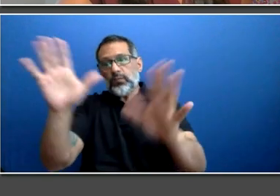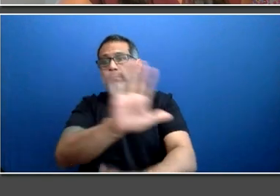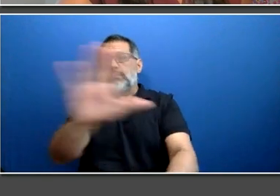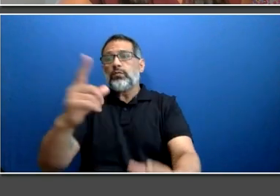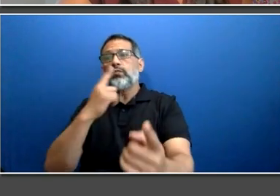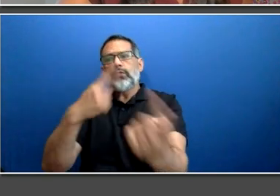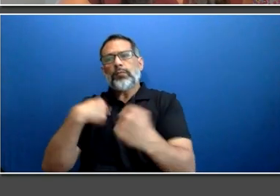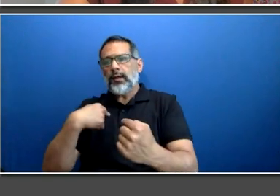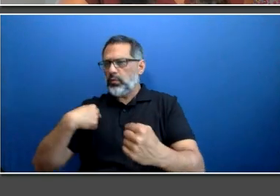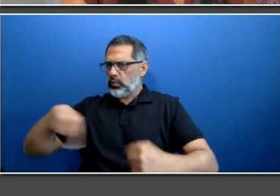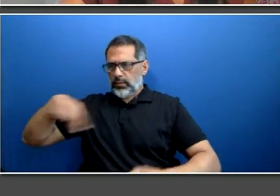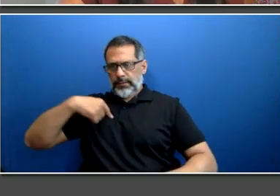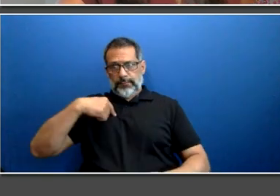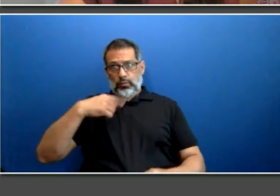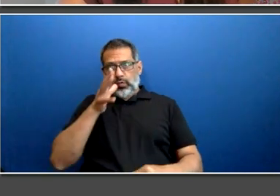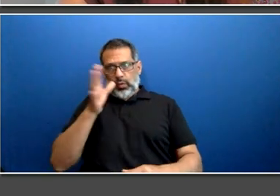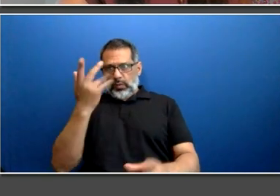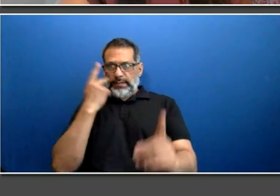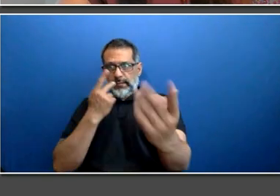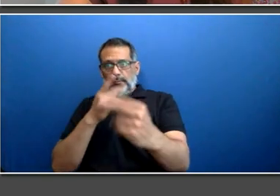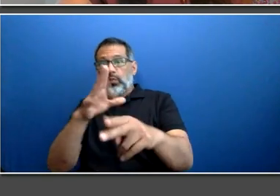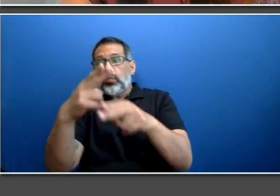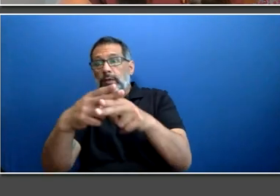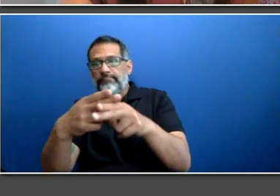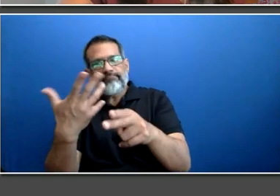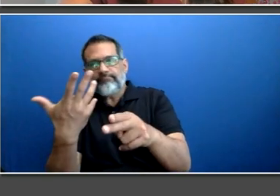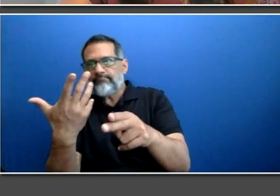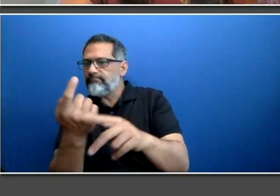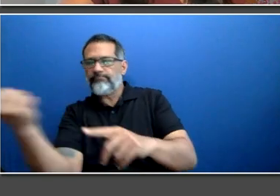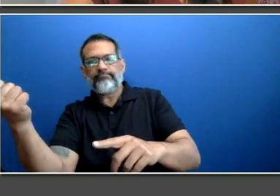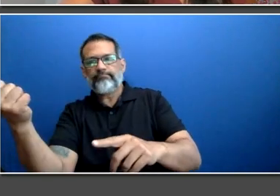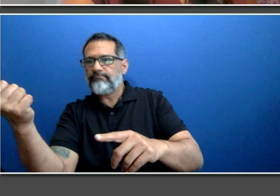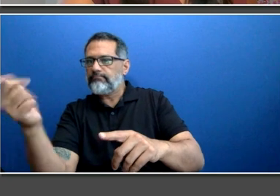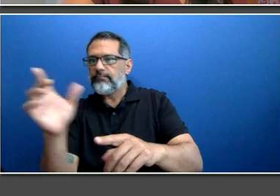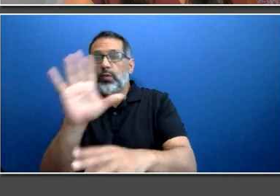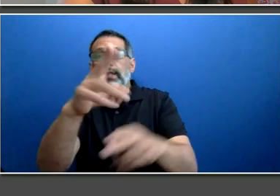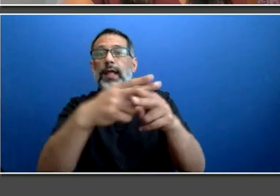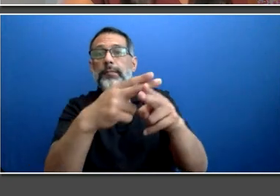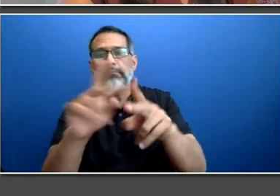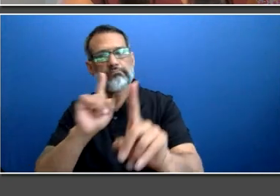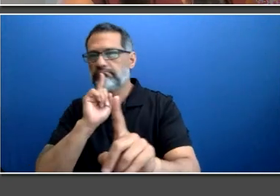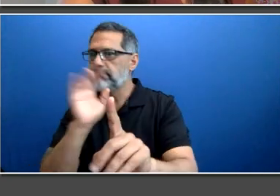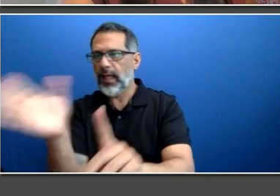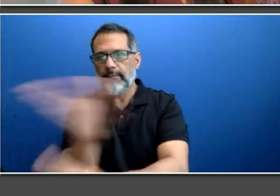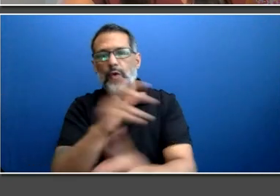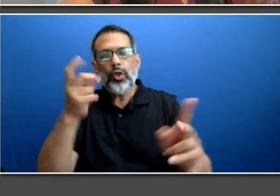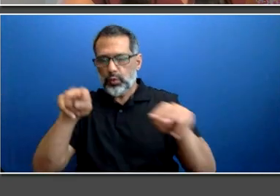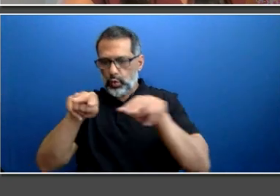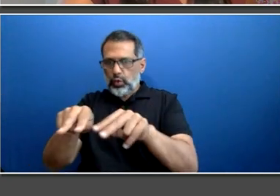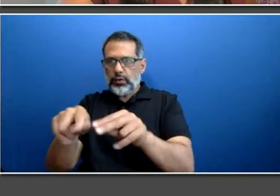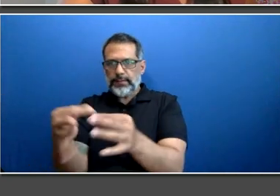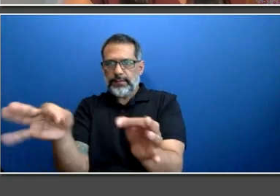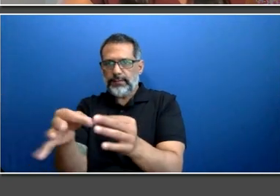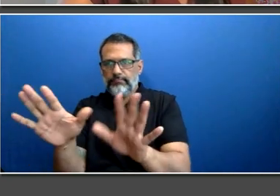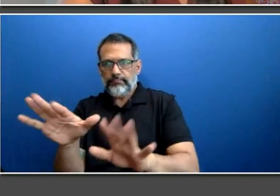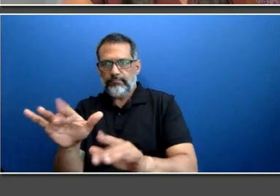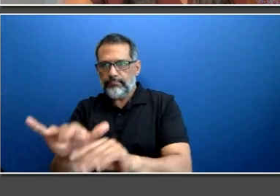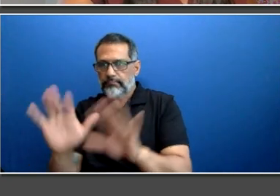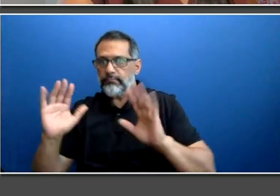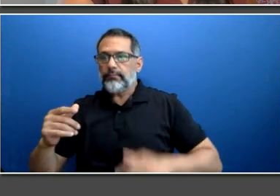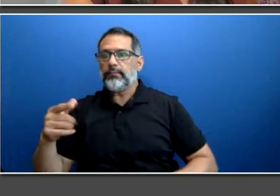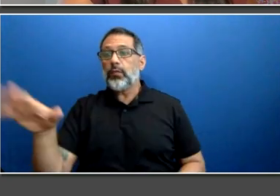at the TTC, we will again ask new employees to complete a voluntary questionnaire to capture similar information.